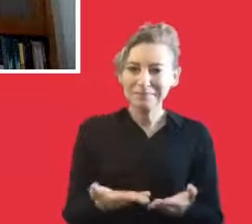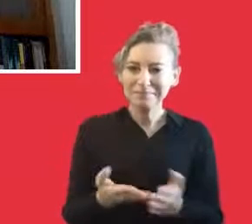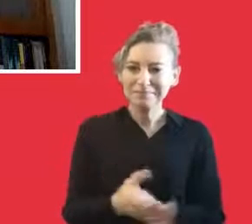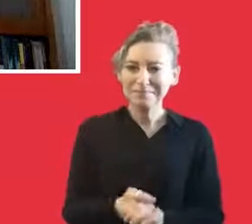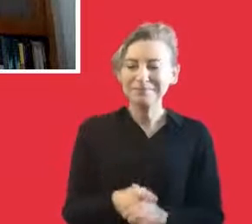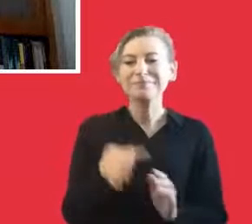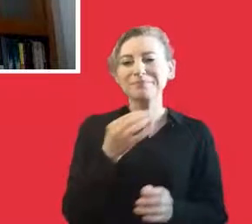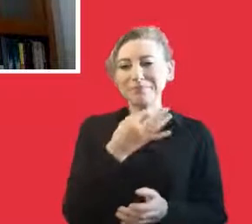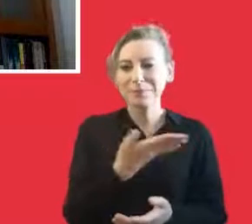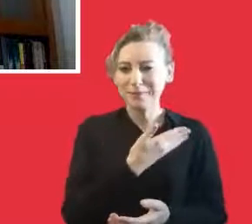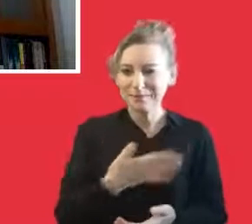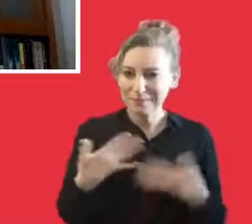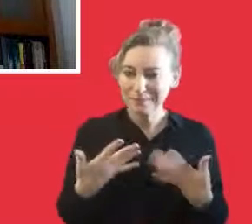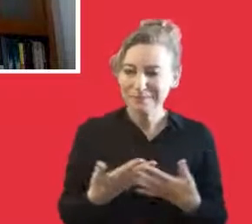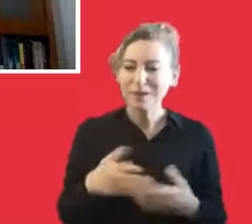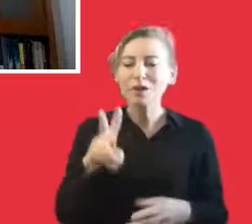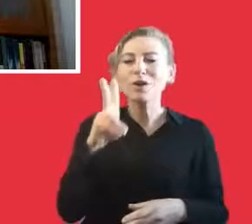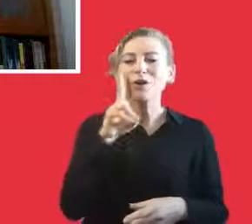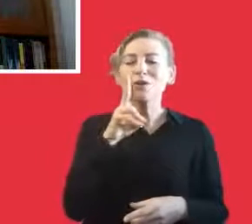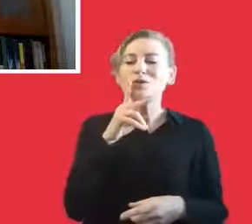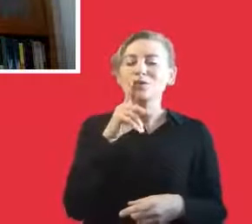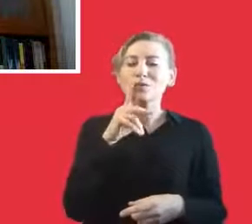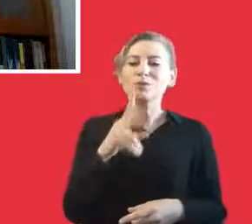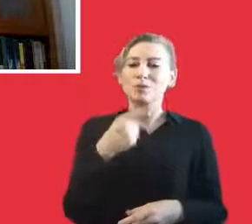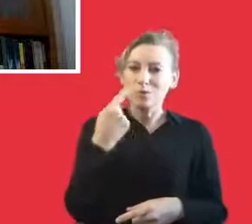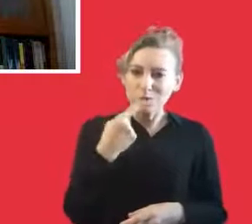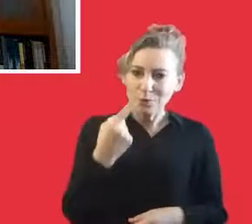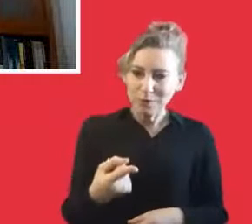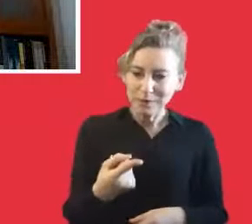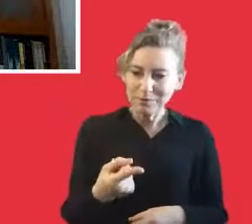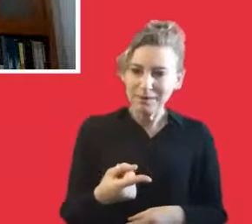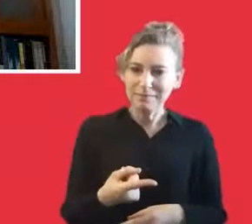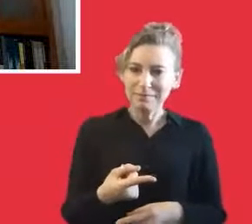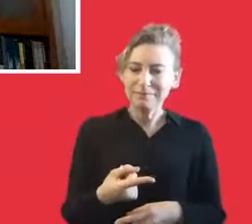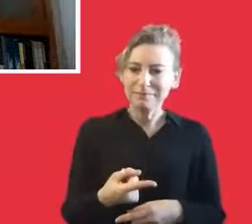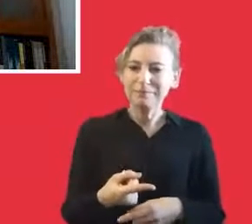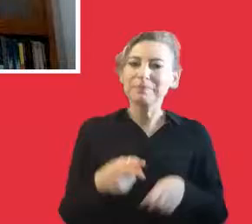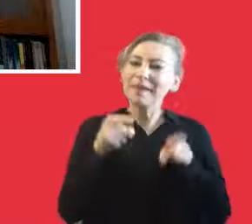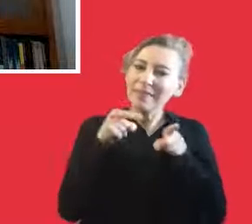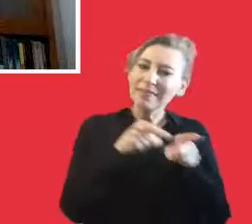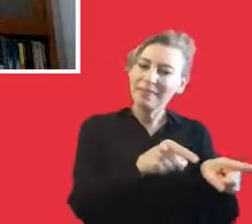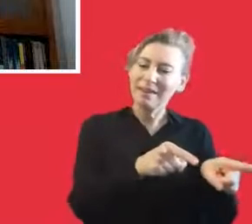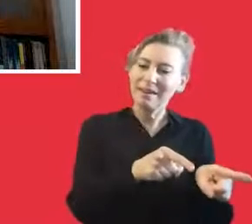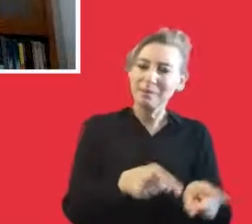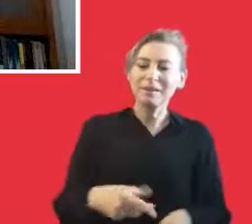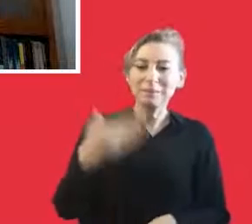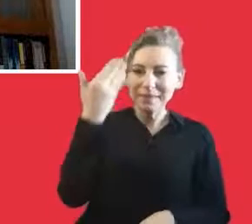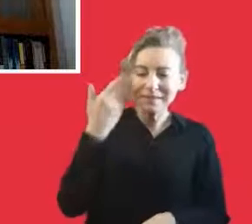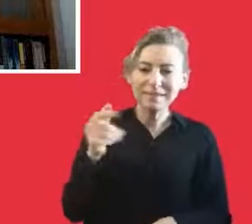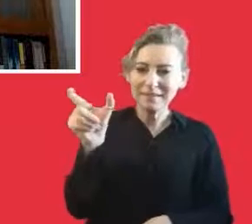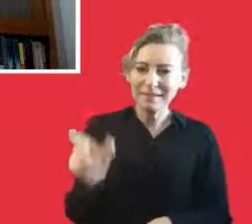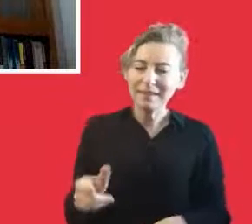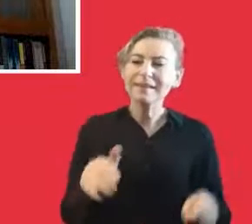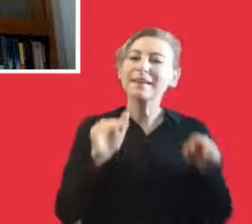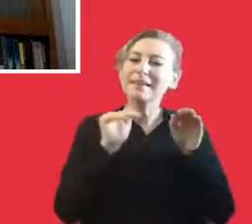with that. First of all, right now, there are so many